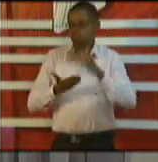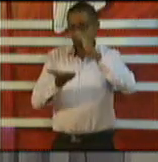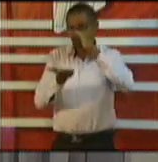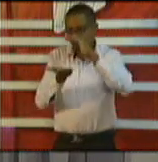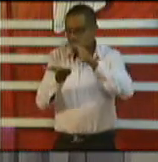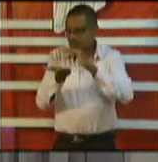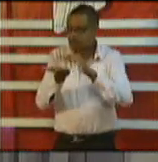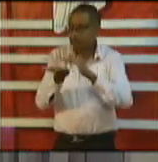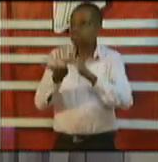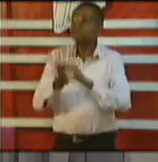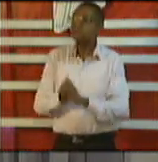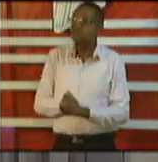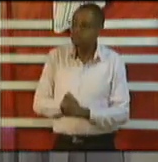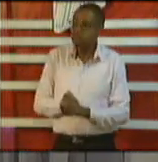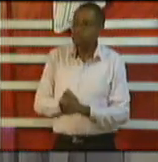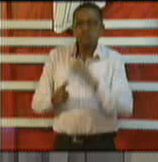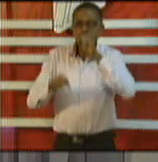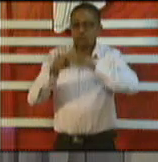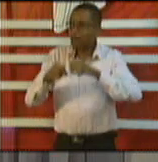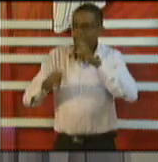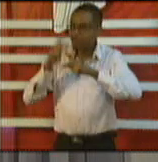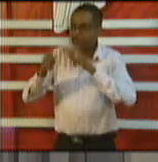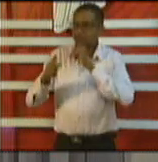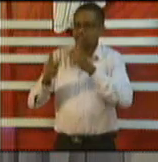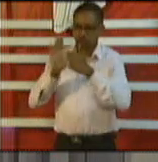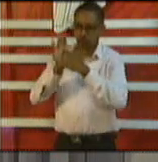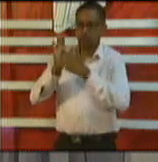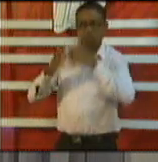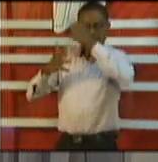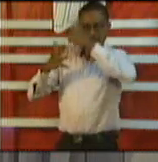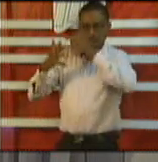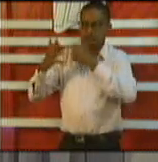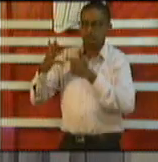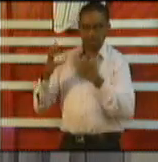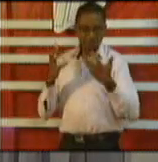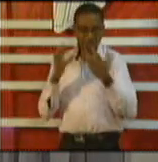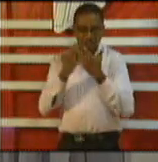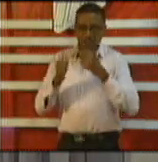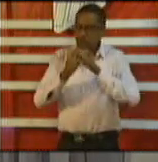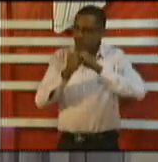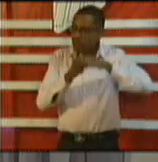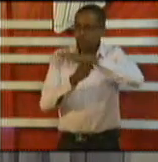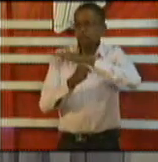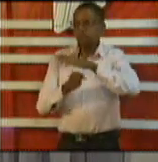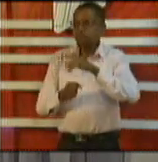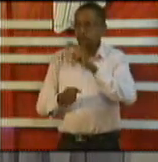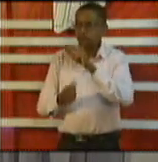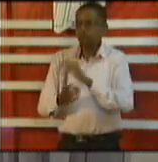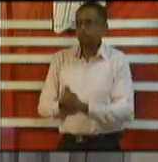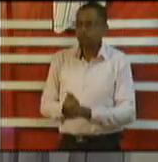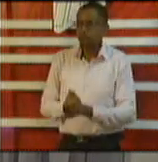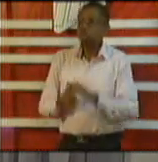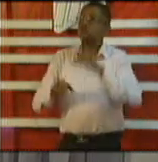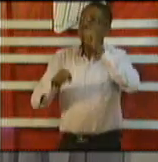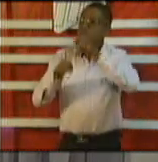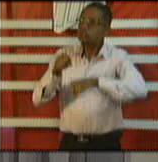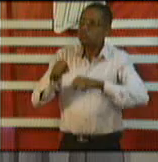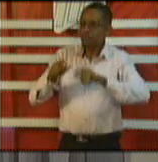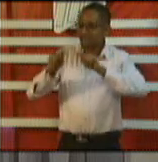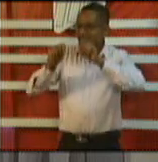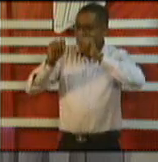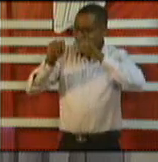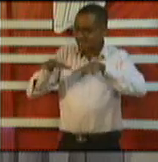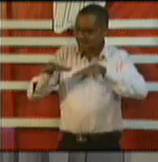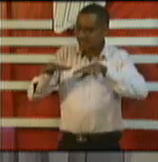the testing is not a reflection but the testing is a reflection sorry of acute viral illness